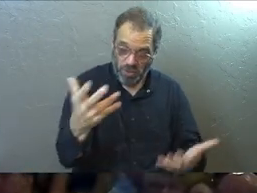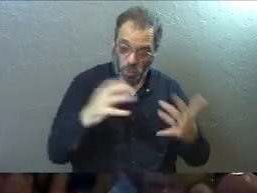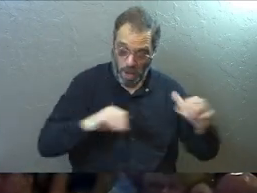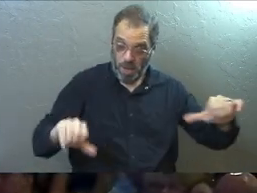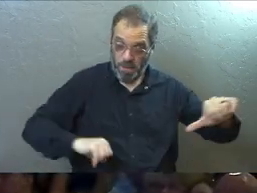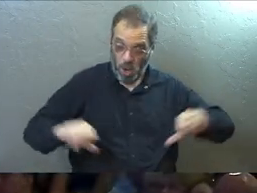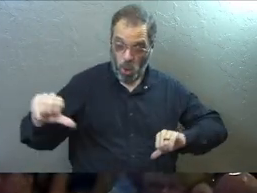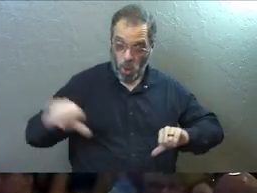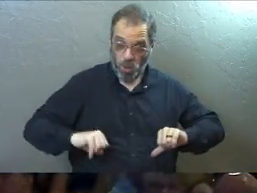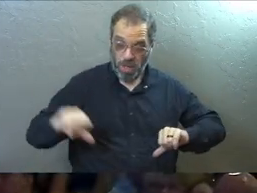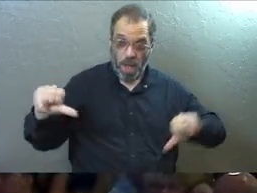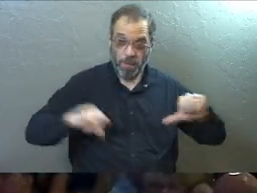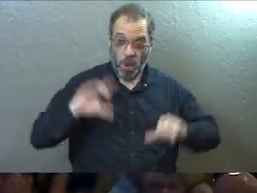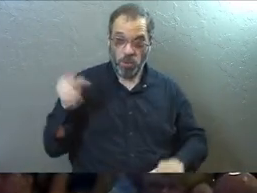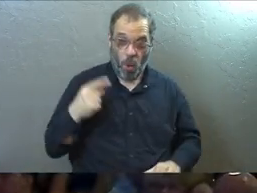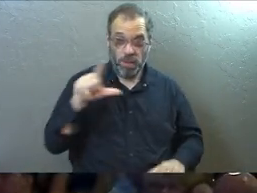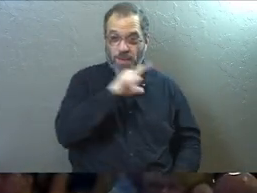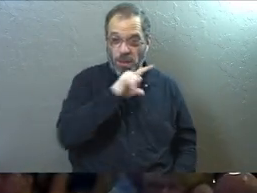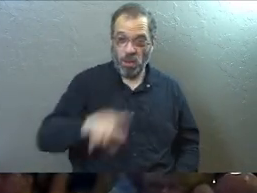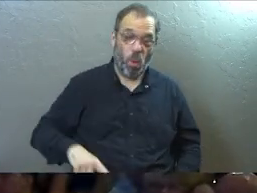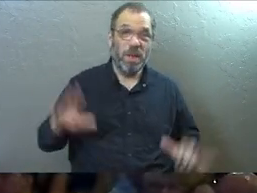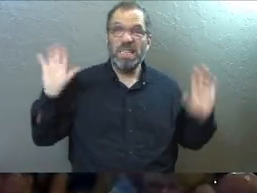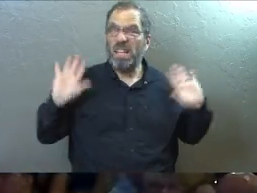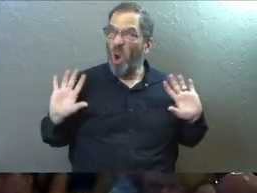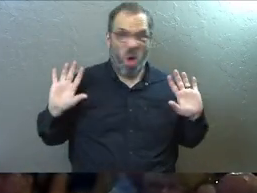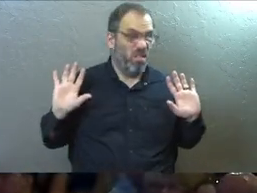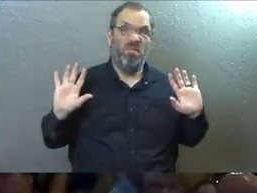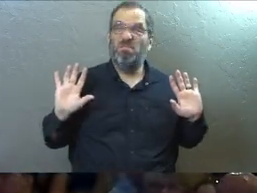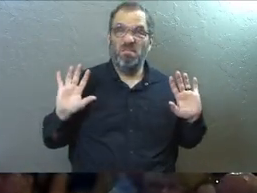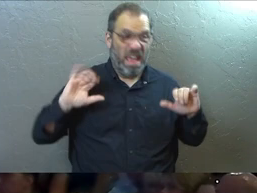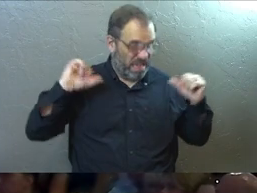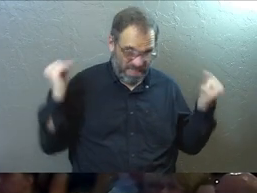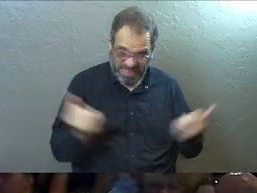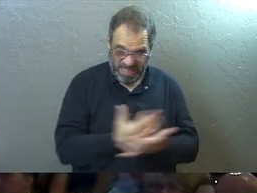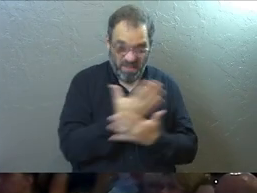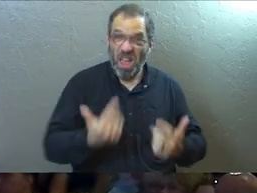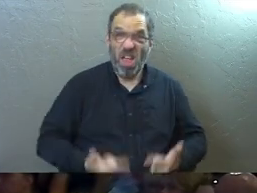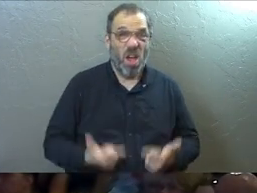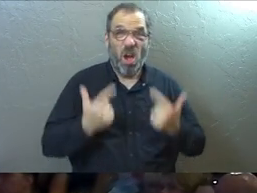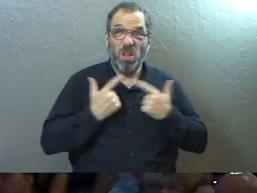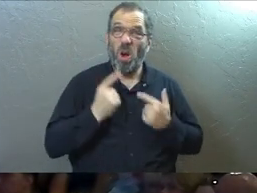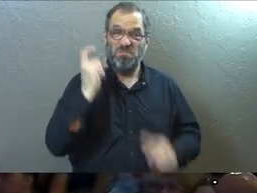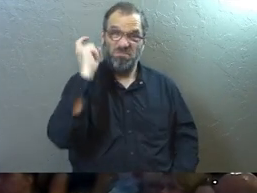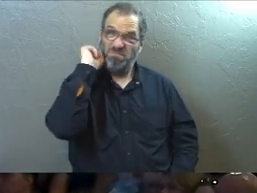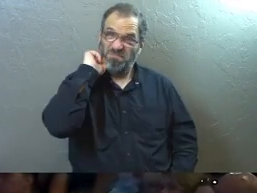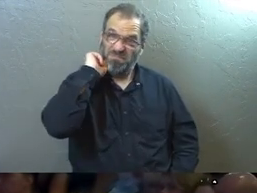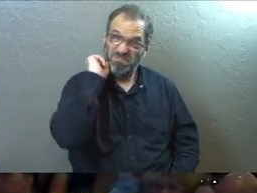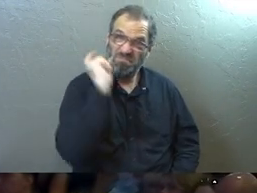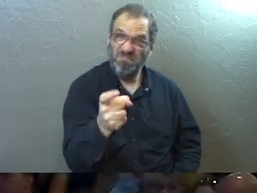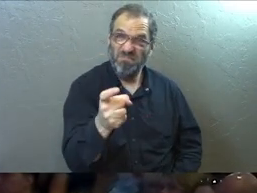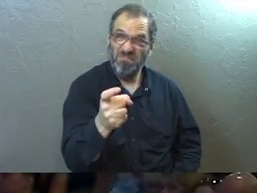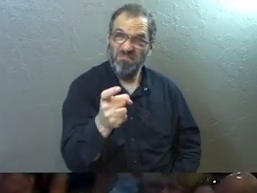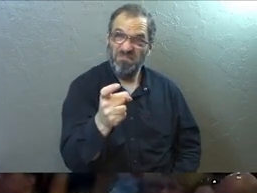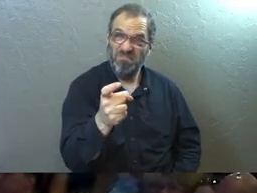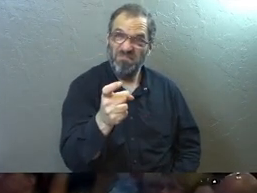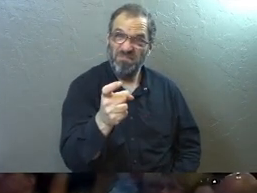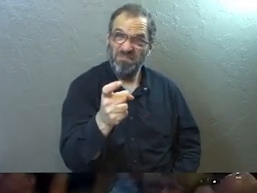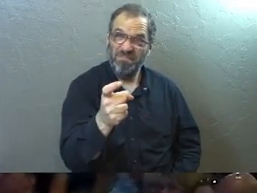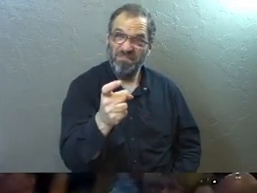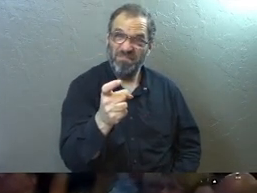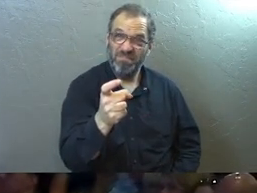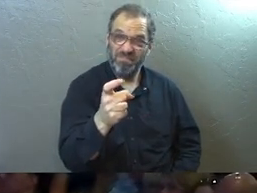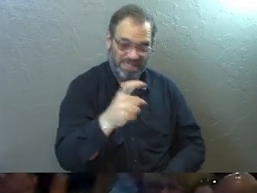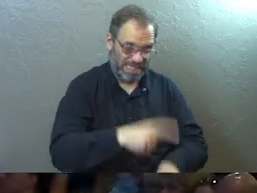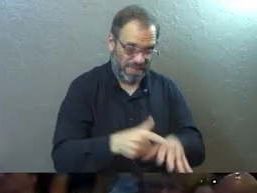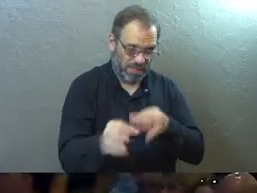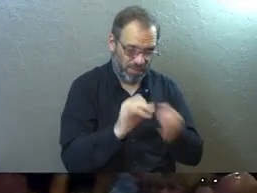want to boast, boast only about the Lord. Because everything else in your life was given to you. And